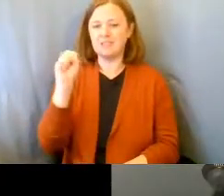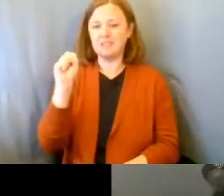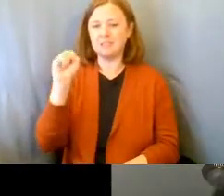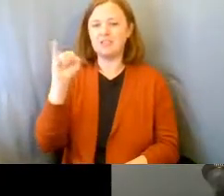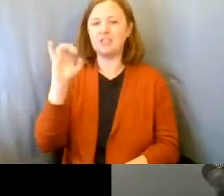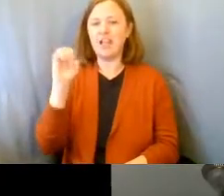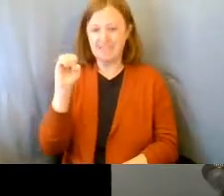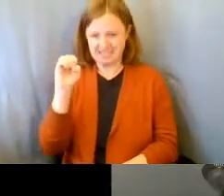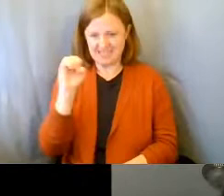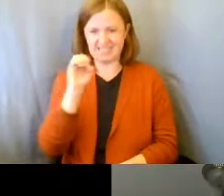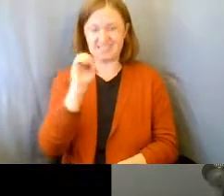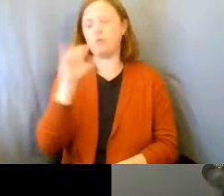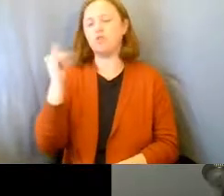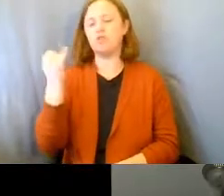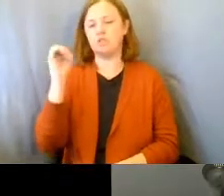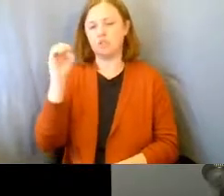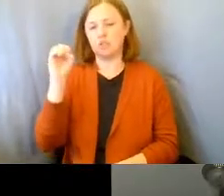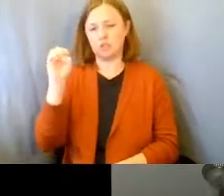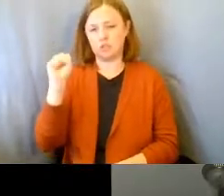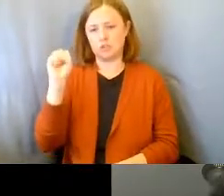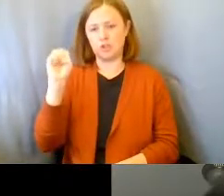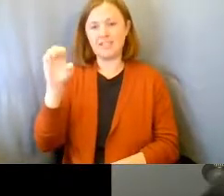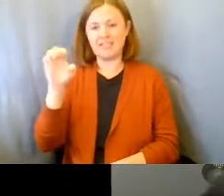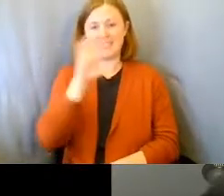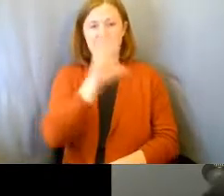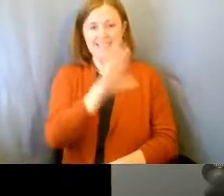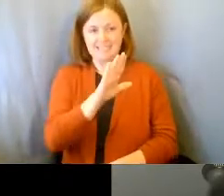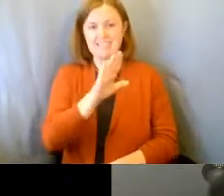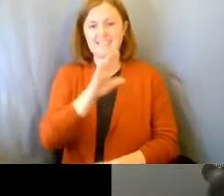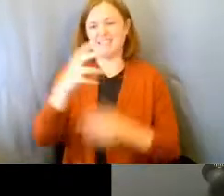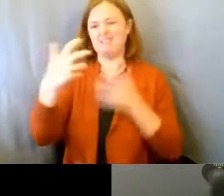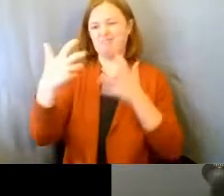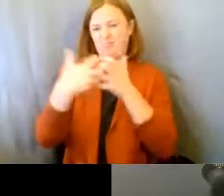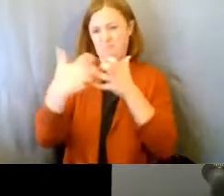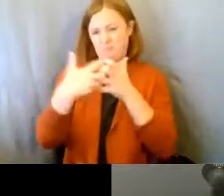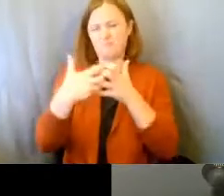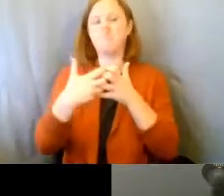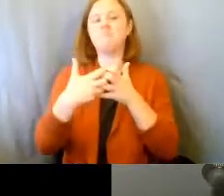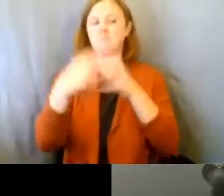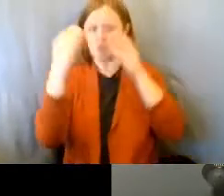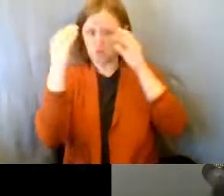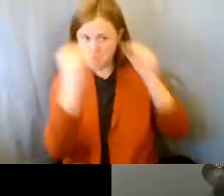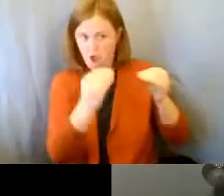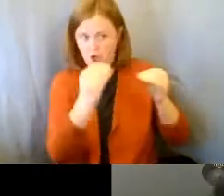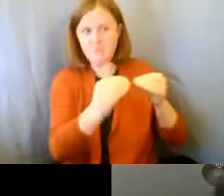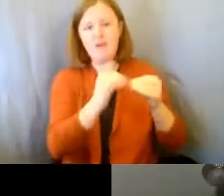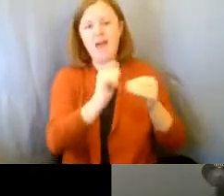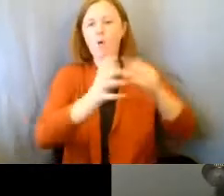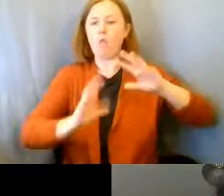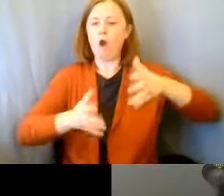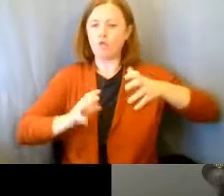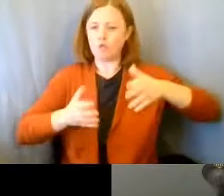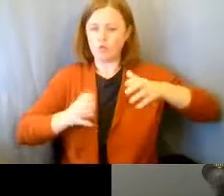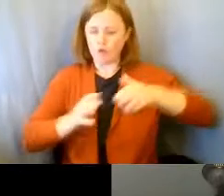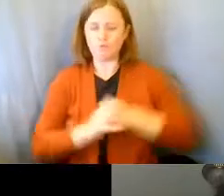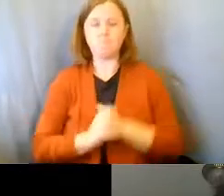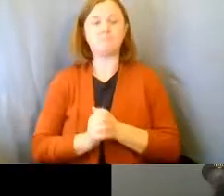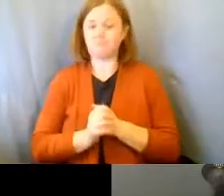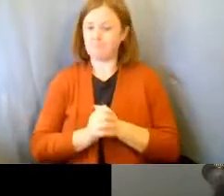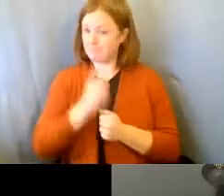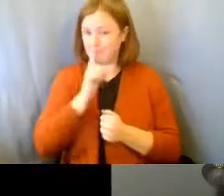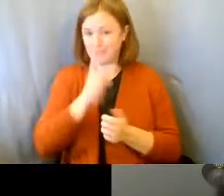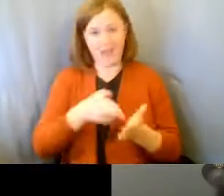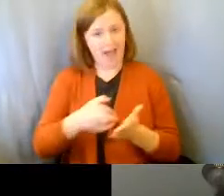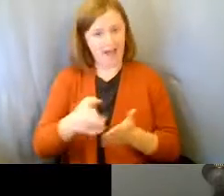housemate taught him to do his laundry, right? And honestly,